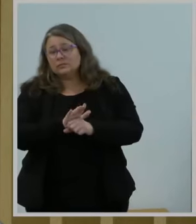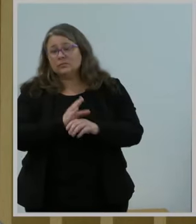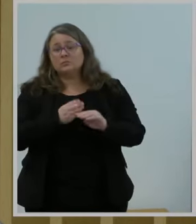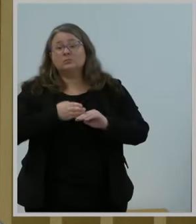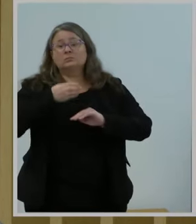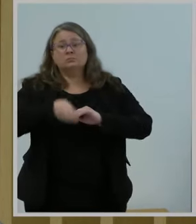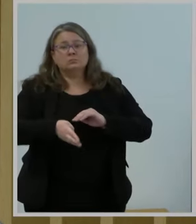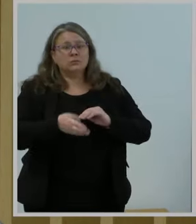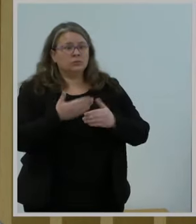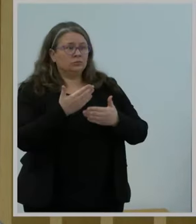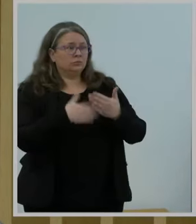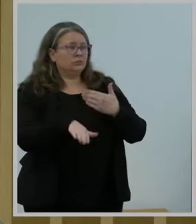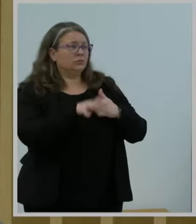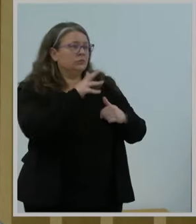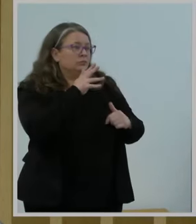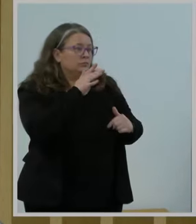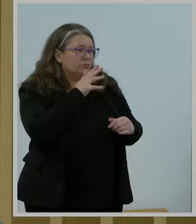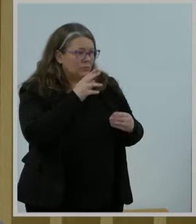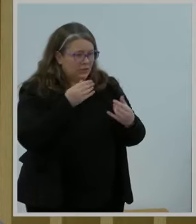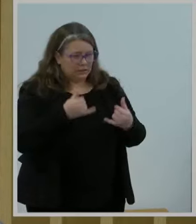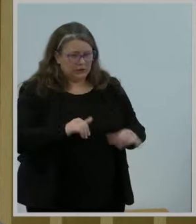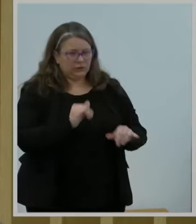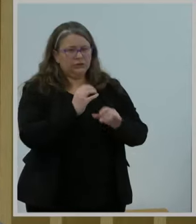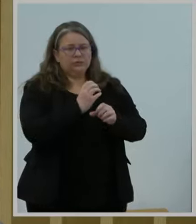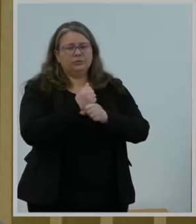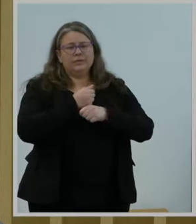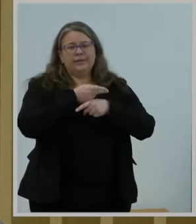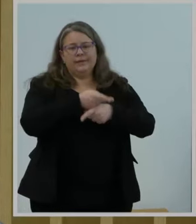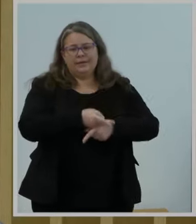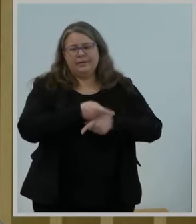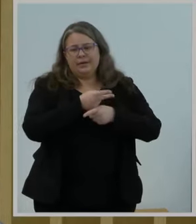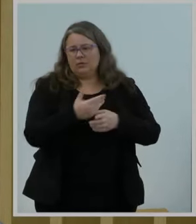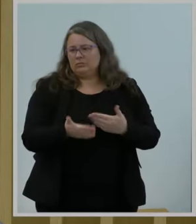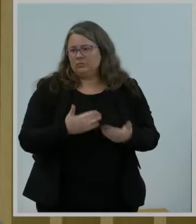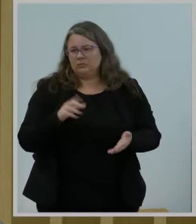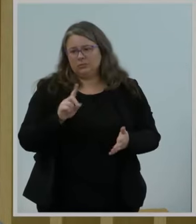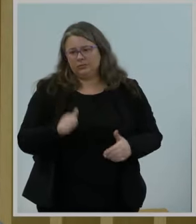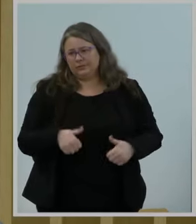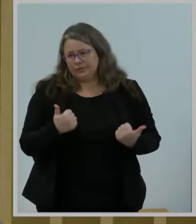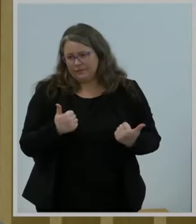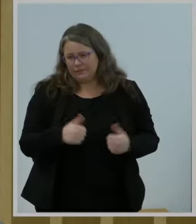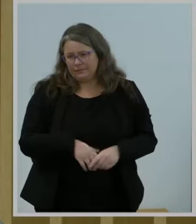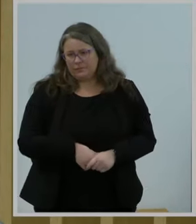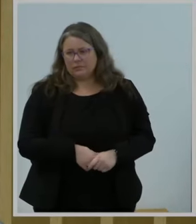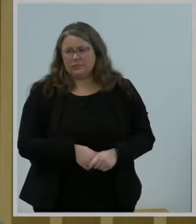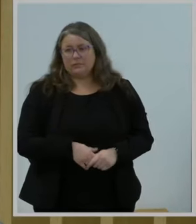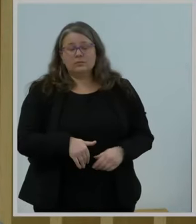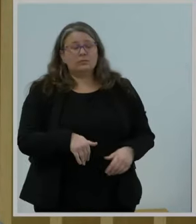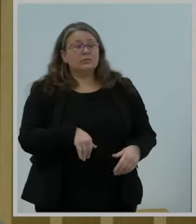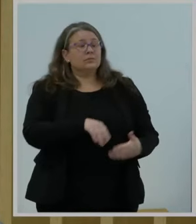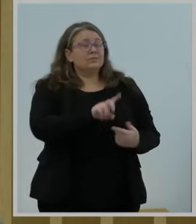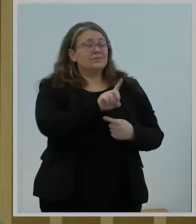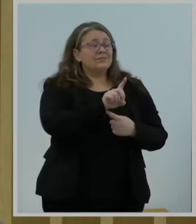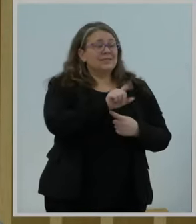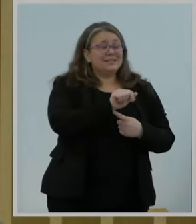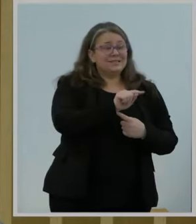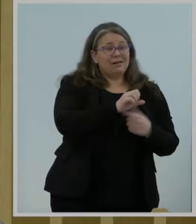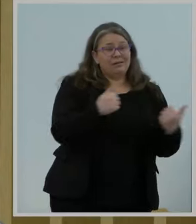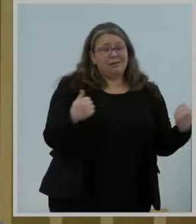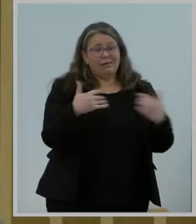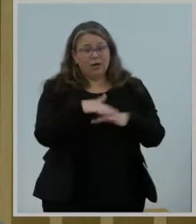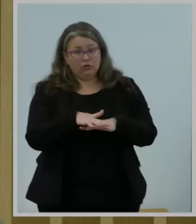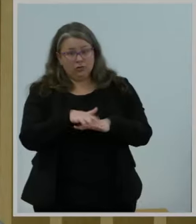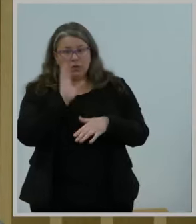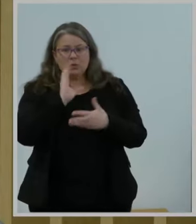of their geographical location. The integration of data to gain a deeper understanding of the nexus between broadband and maternal